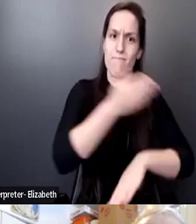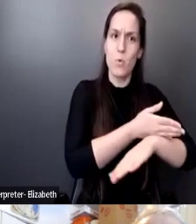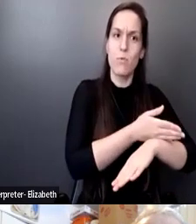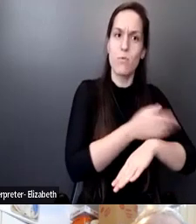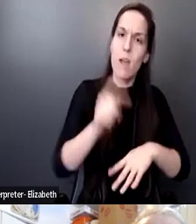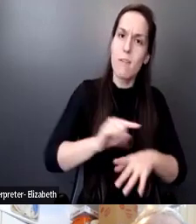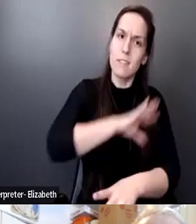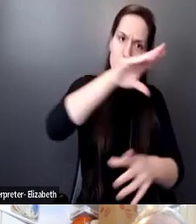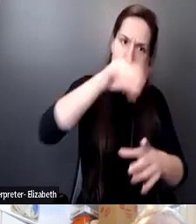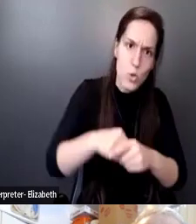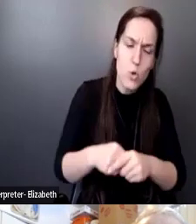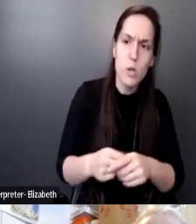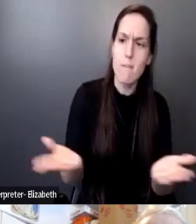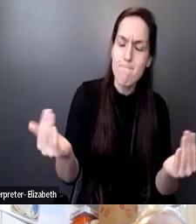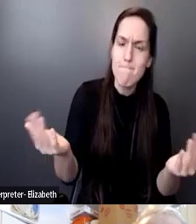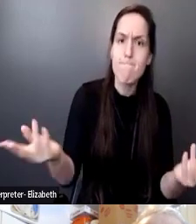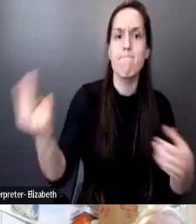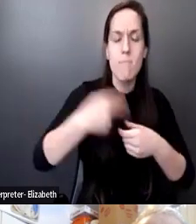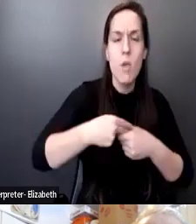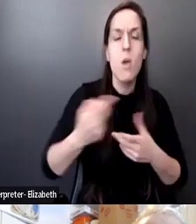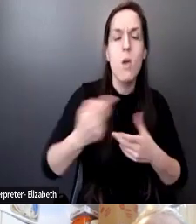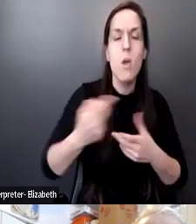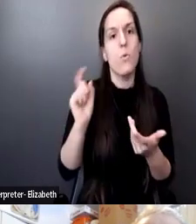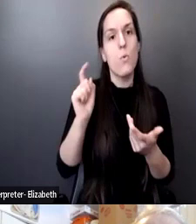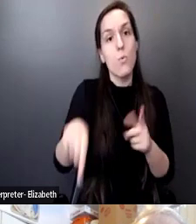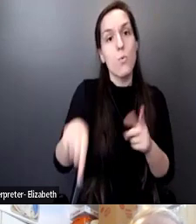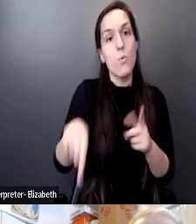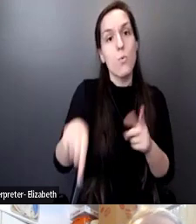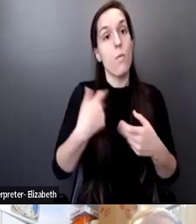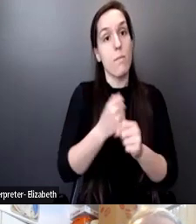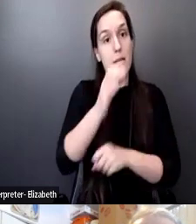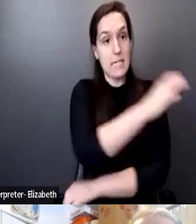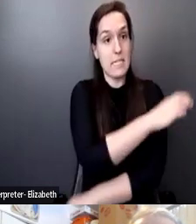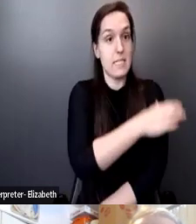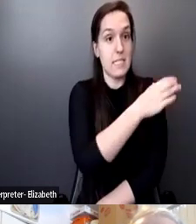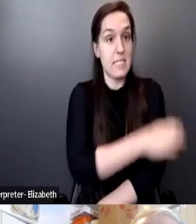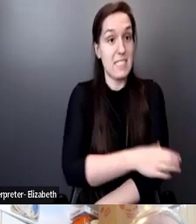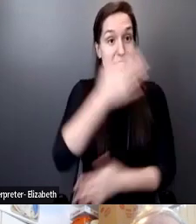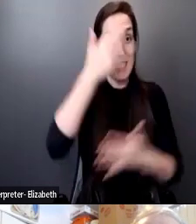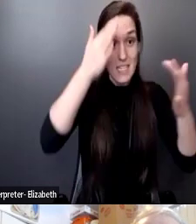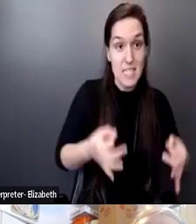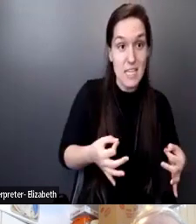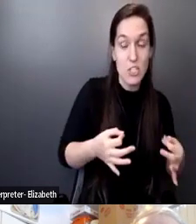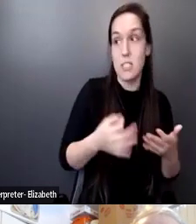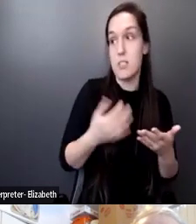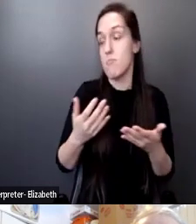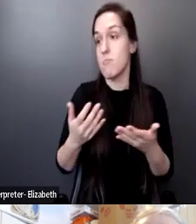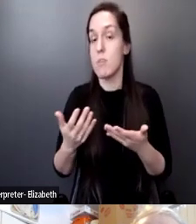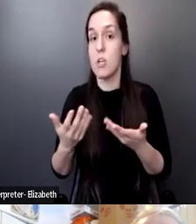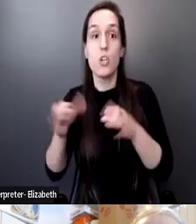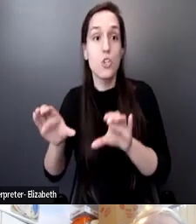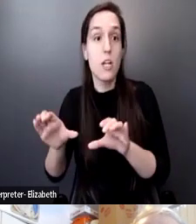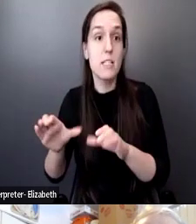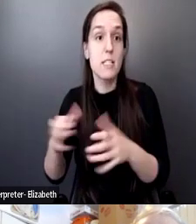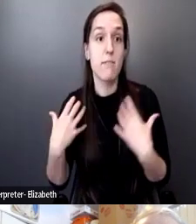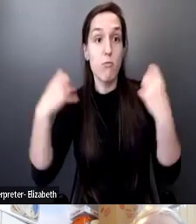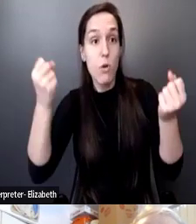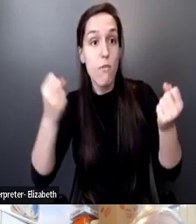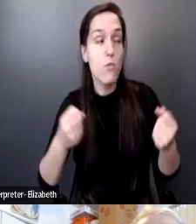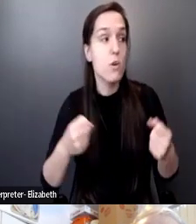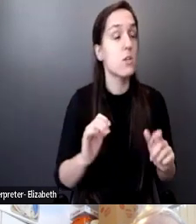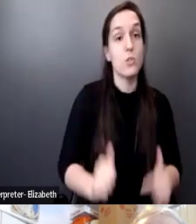inclusive and when we're making clinical decisions on, you know, whether it be chances of recovery, chances of survival, we